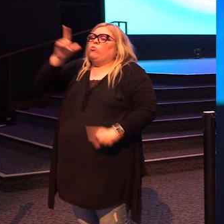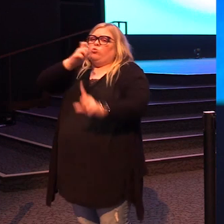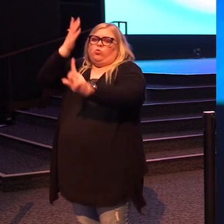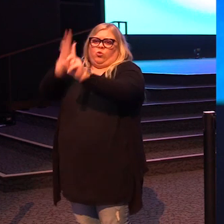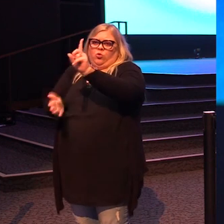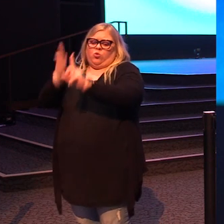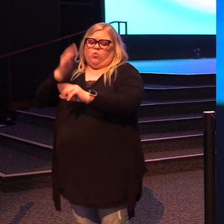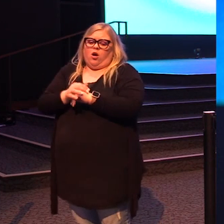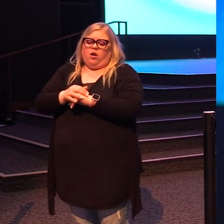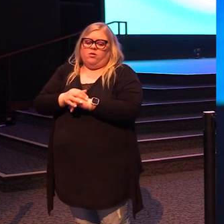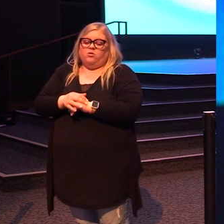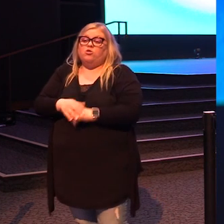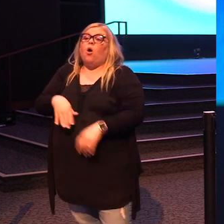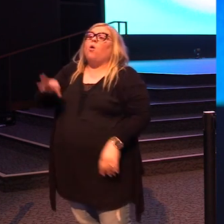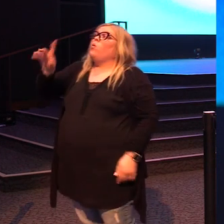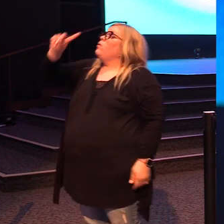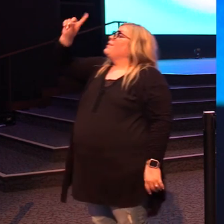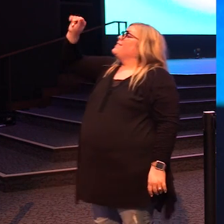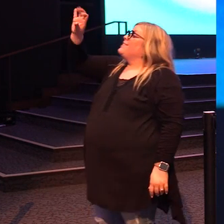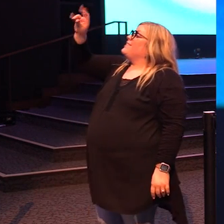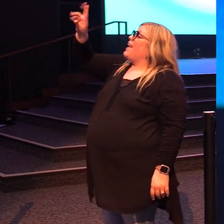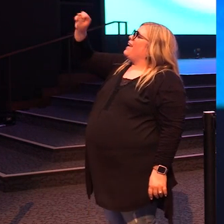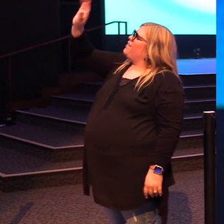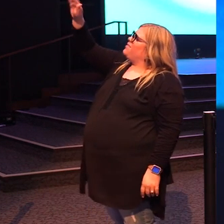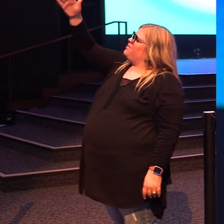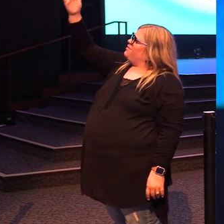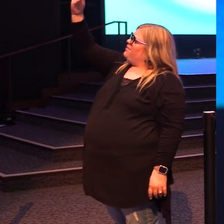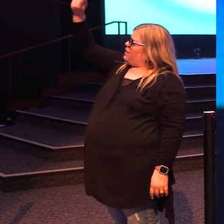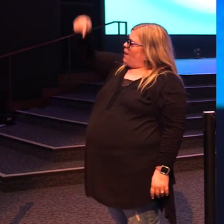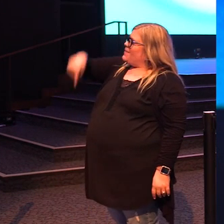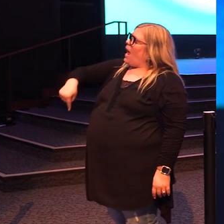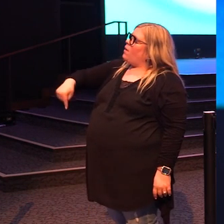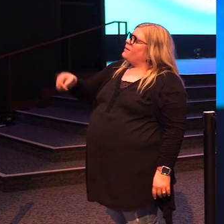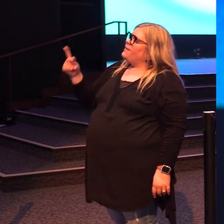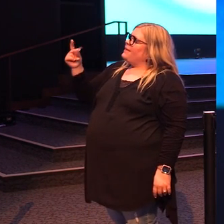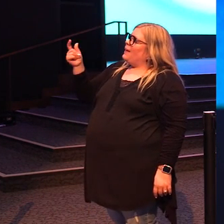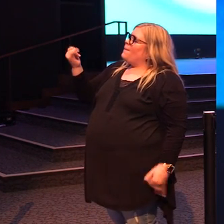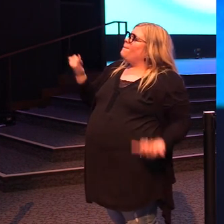Zacchaeus, come down immediately.